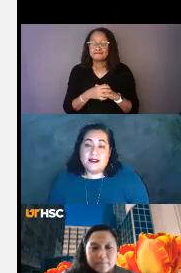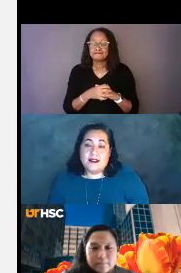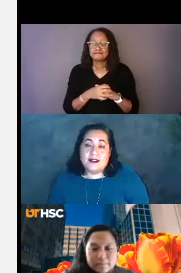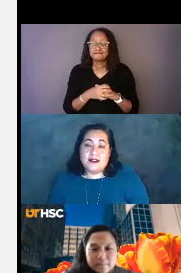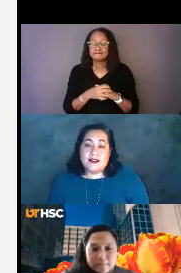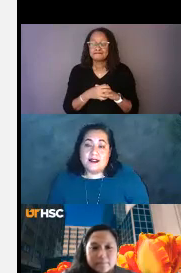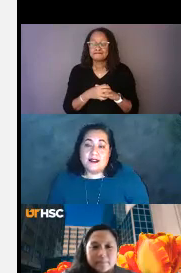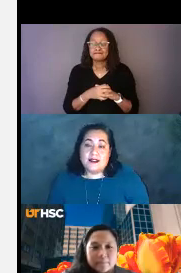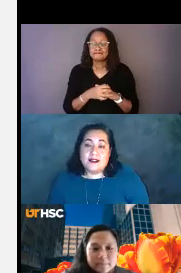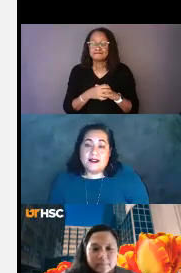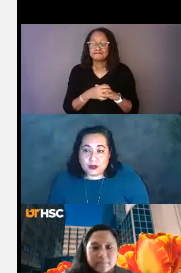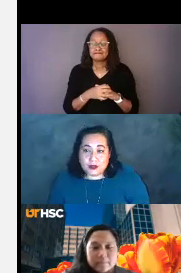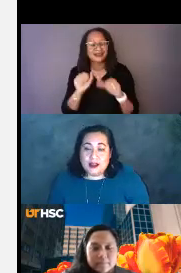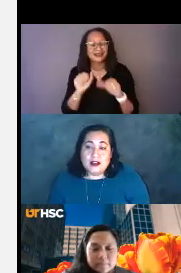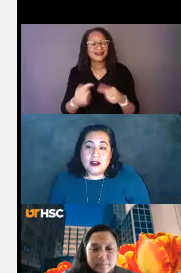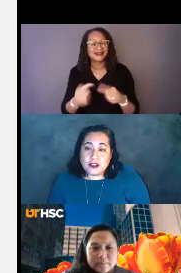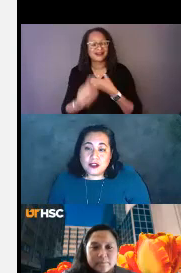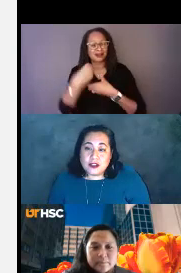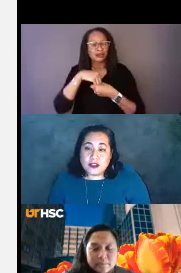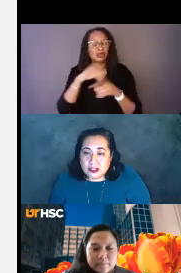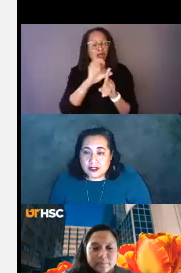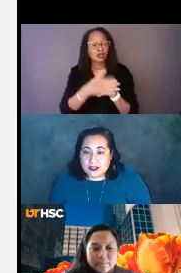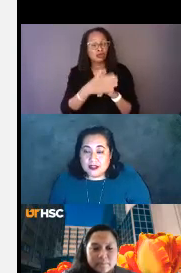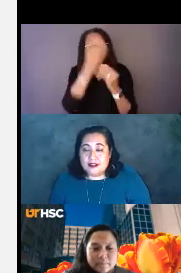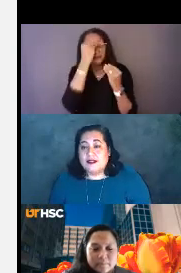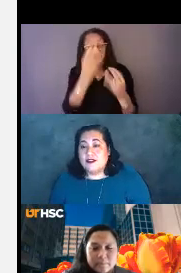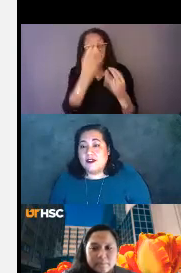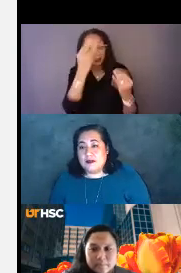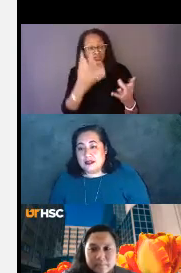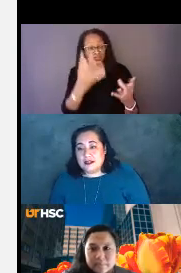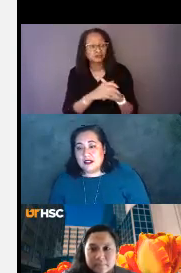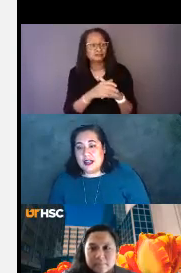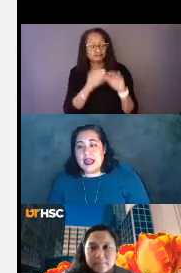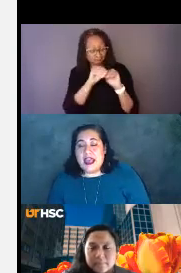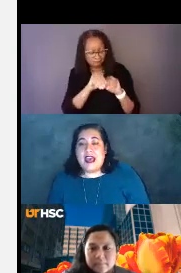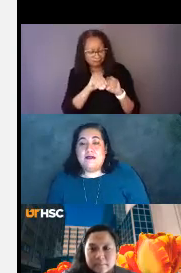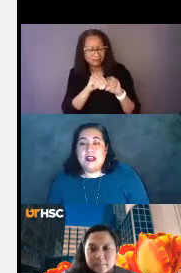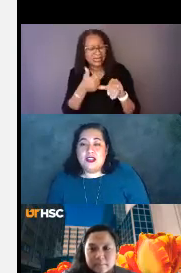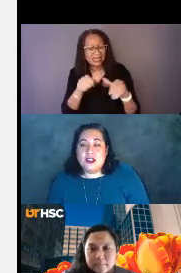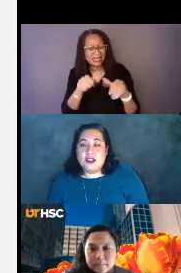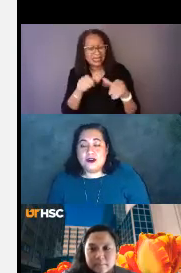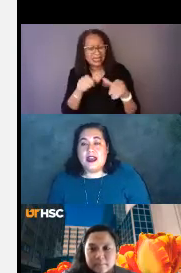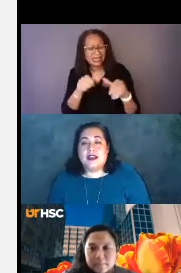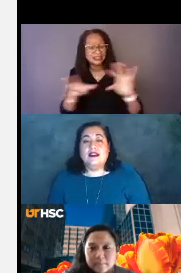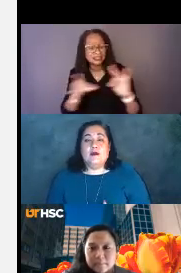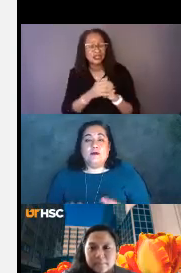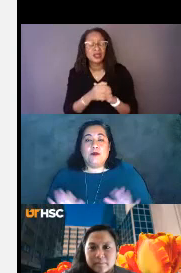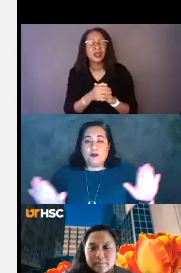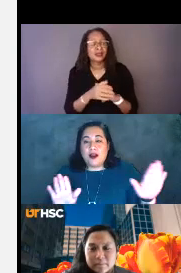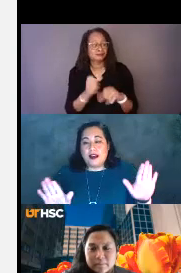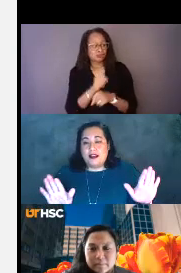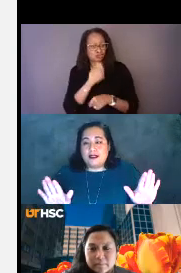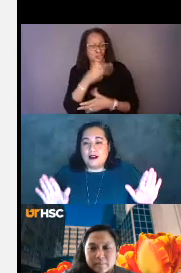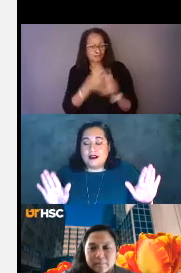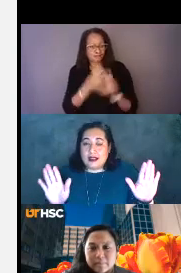they include cultural information in the delivery of a message and make sure that both